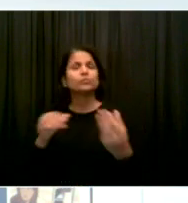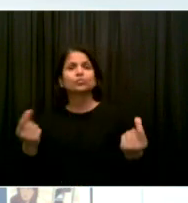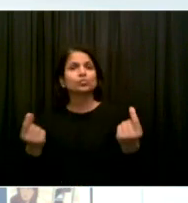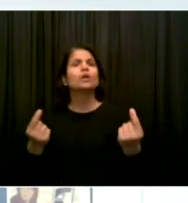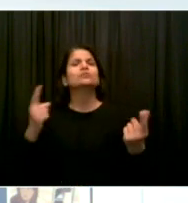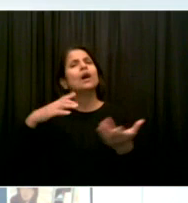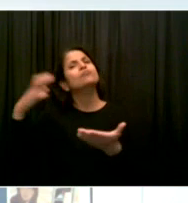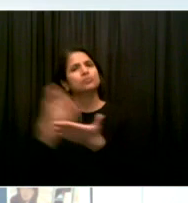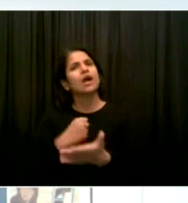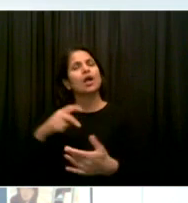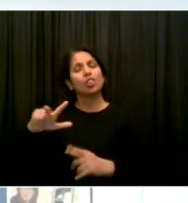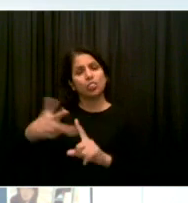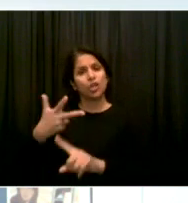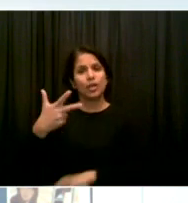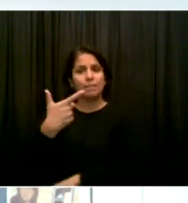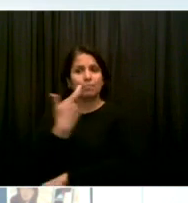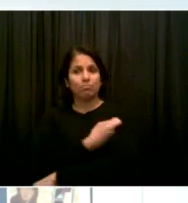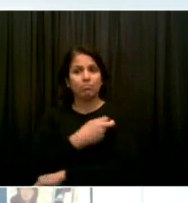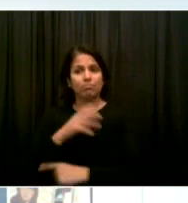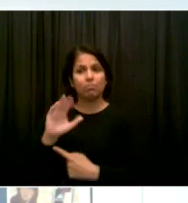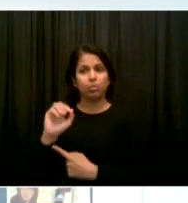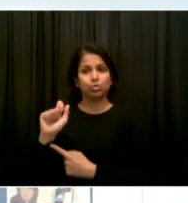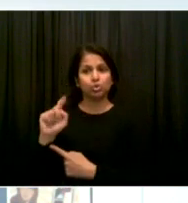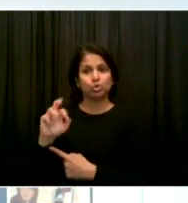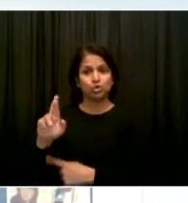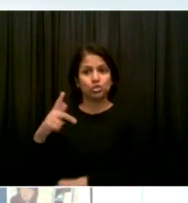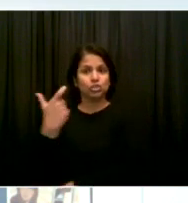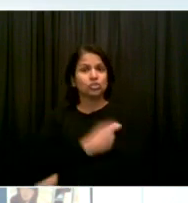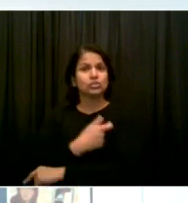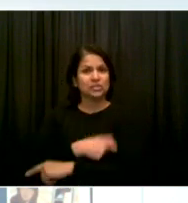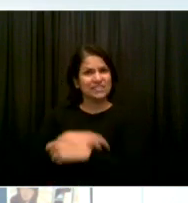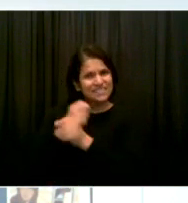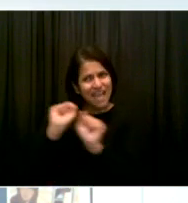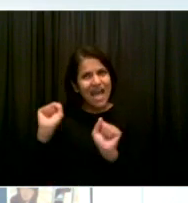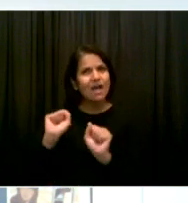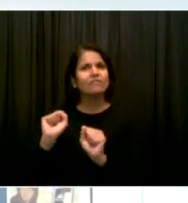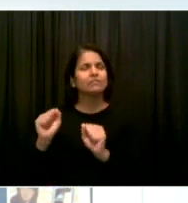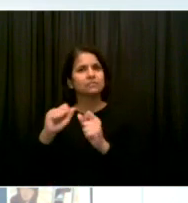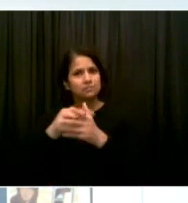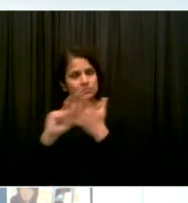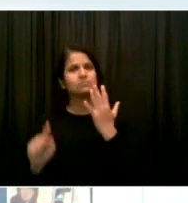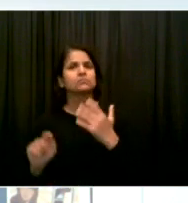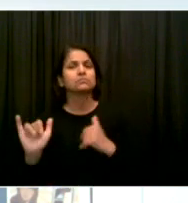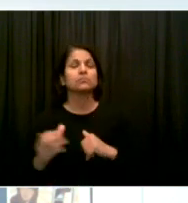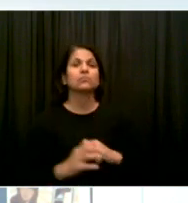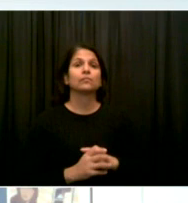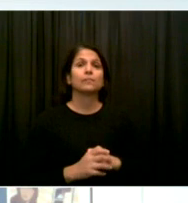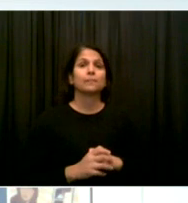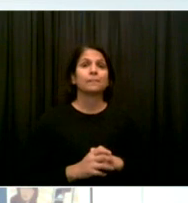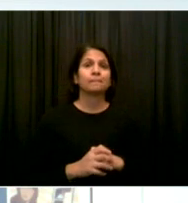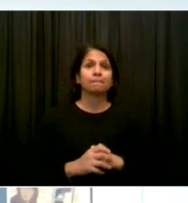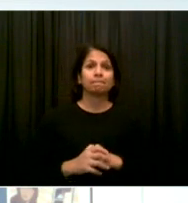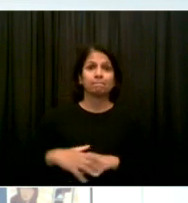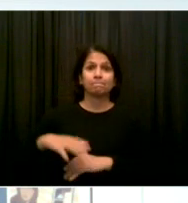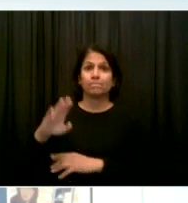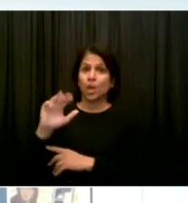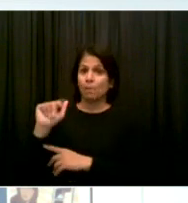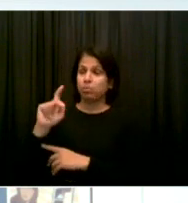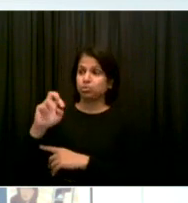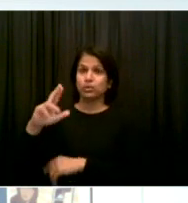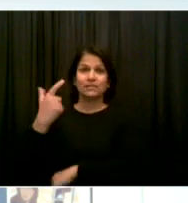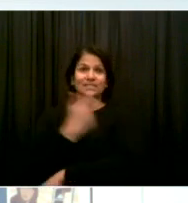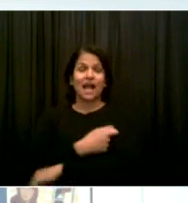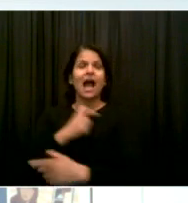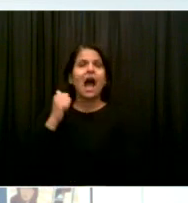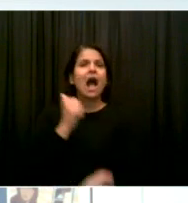help us to weaken the link between infection turning into disease. And as I mentioned earlier, for people who